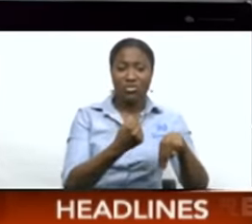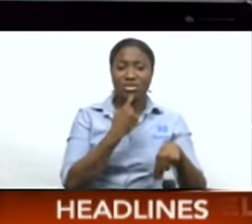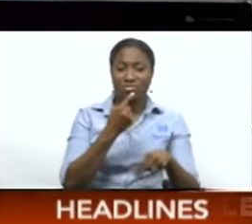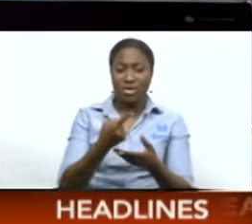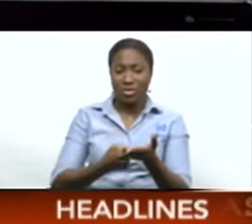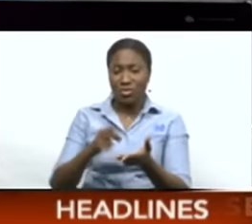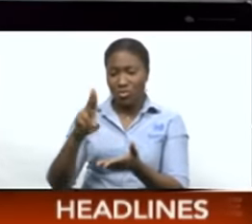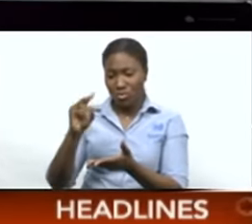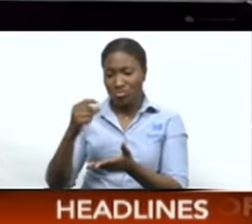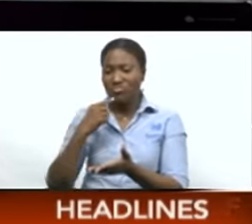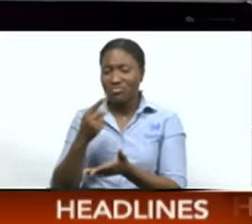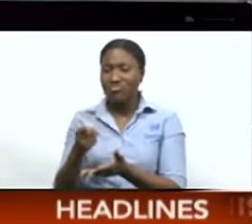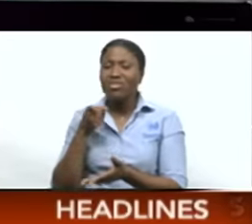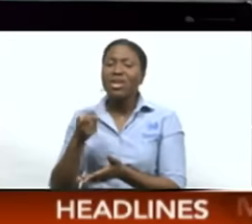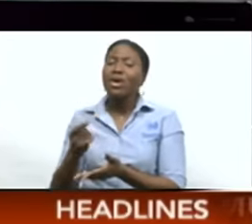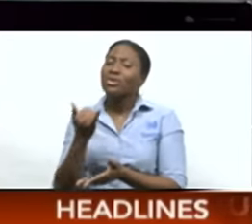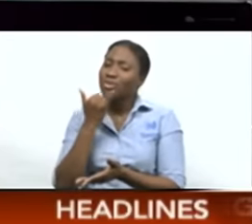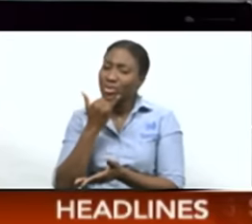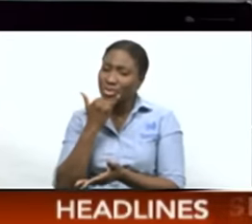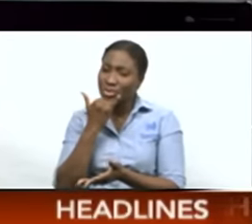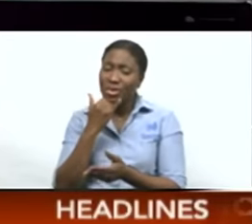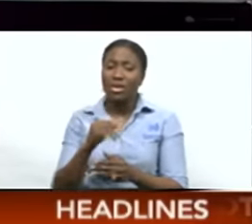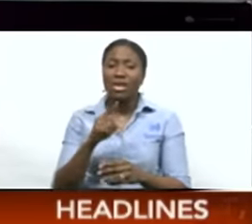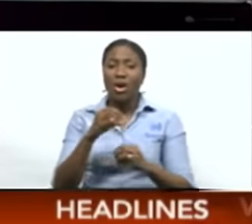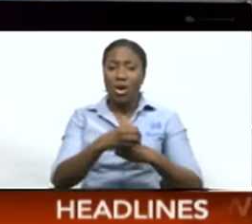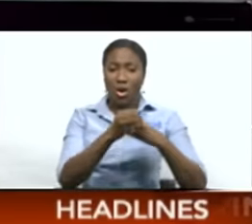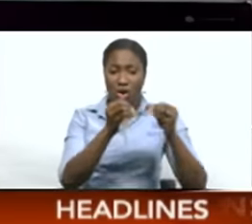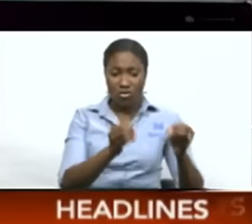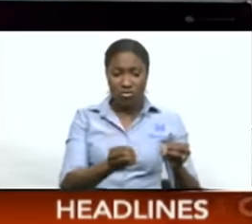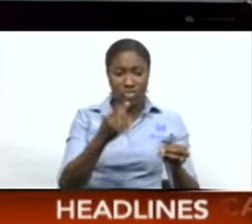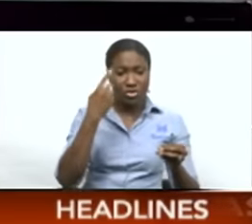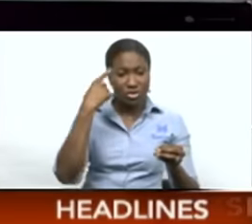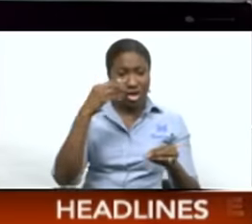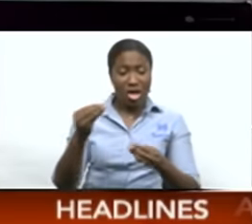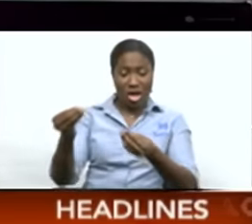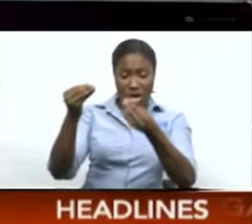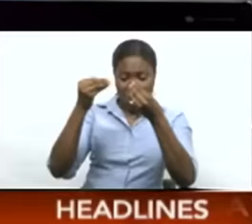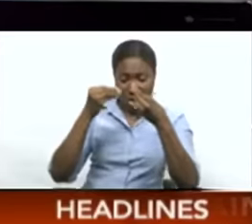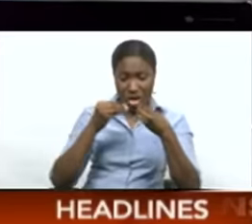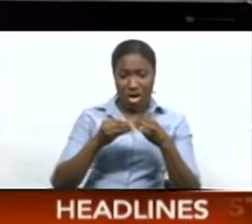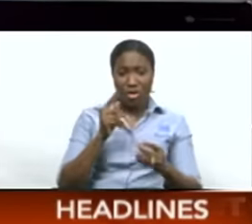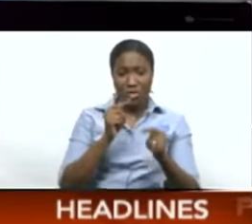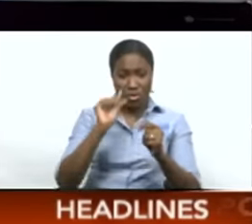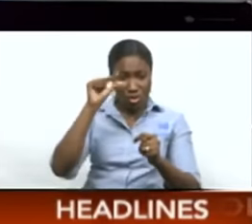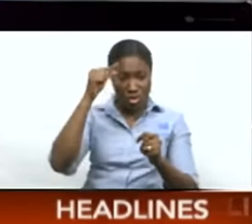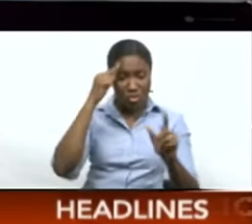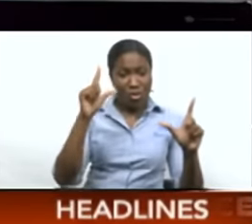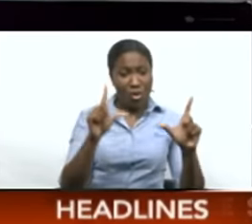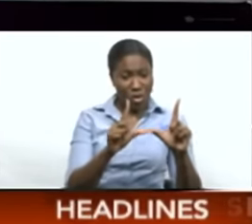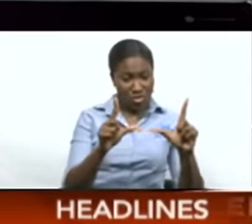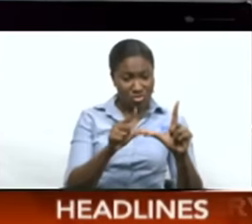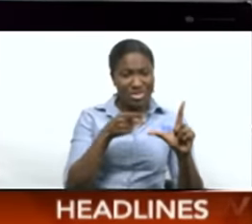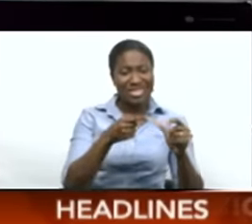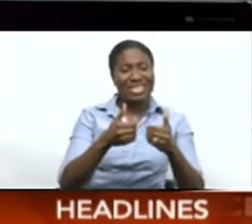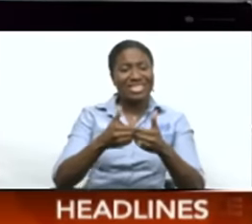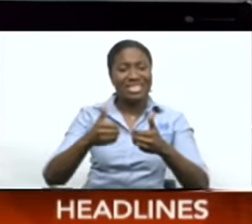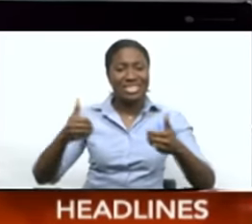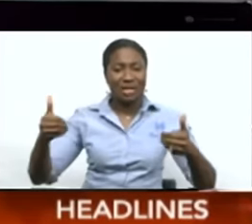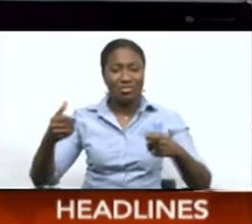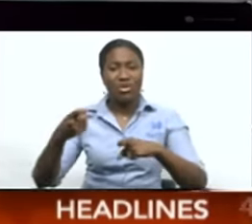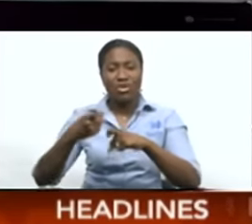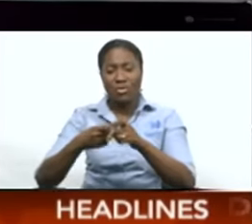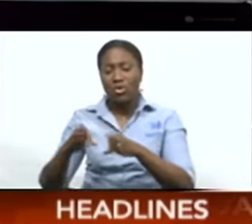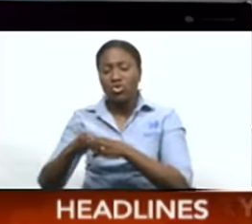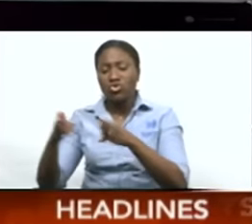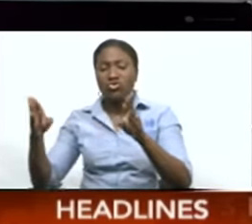are misleading. He says the Office of Foreign Assets Control License granted to the government is specific and separate to the general license